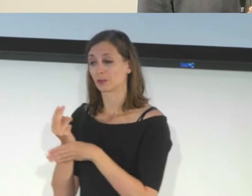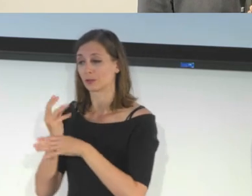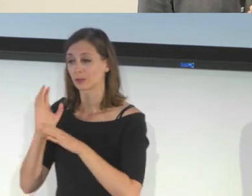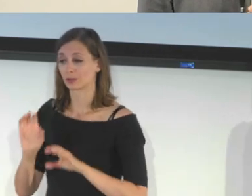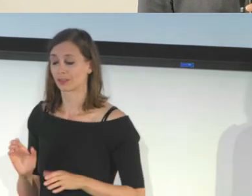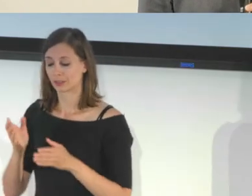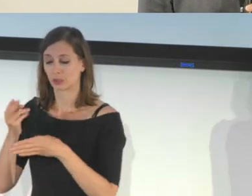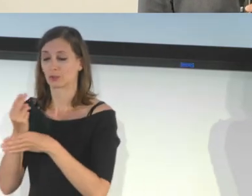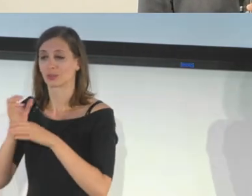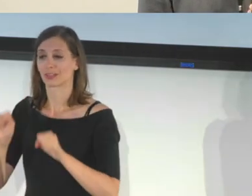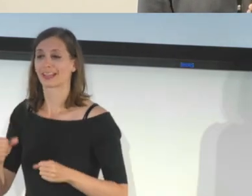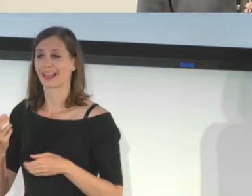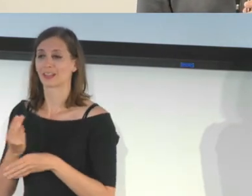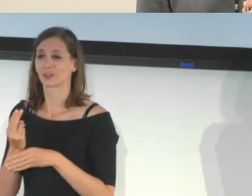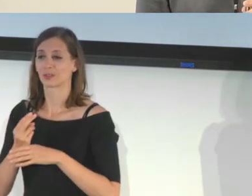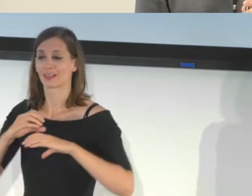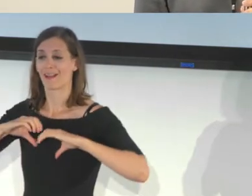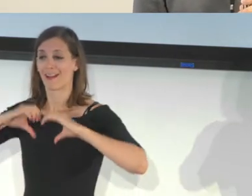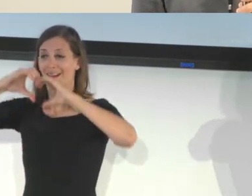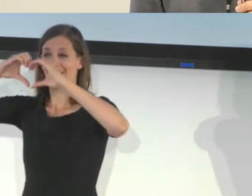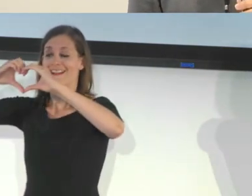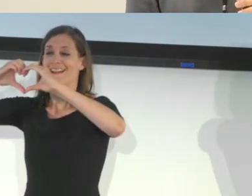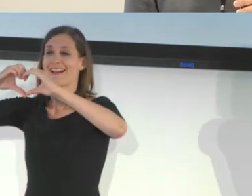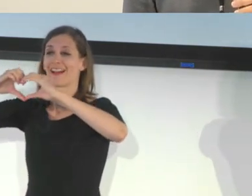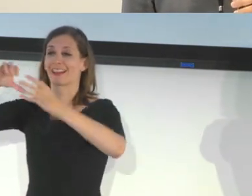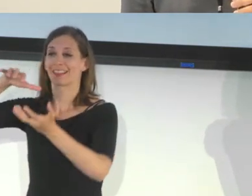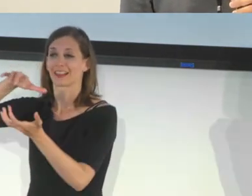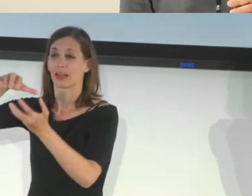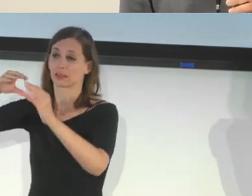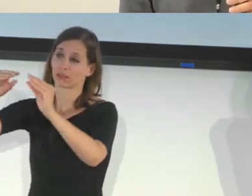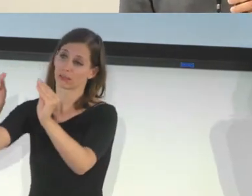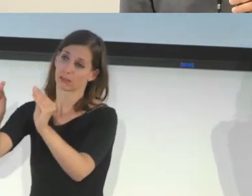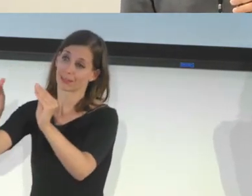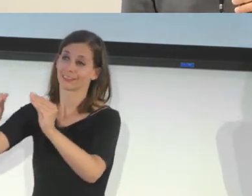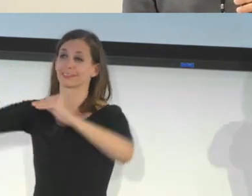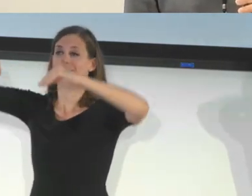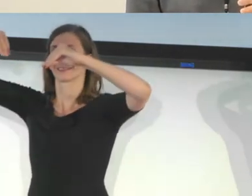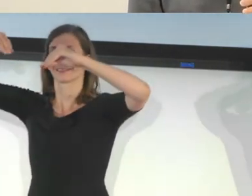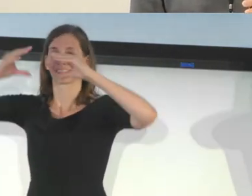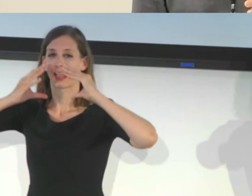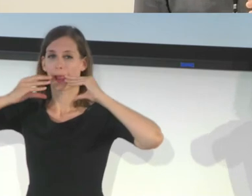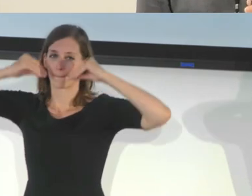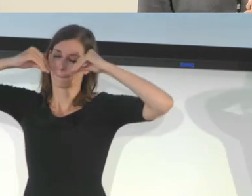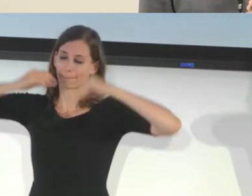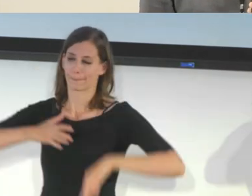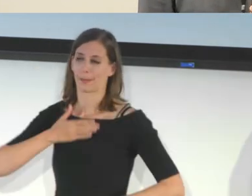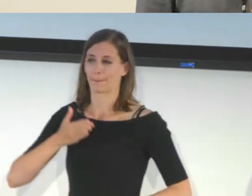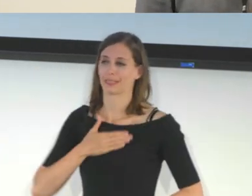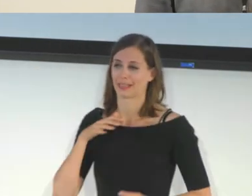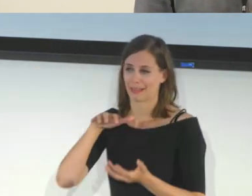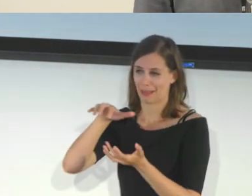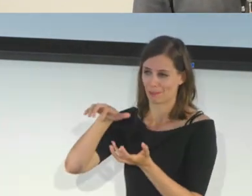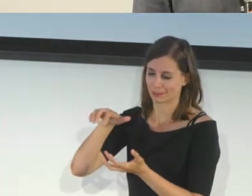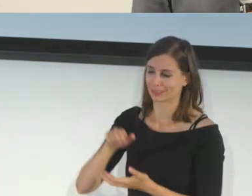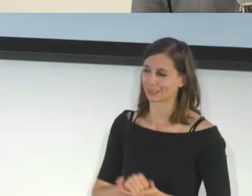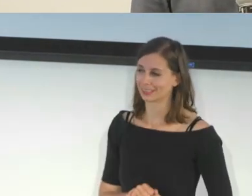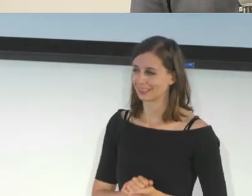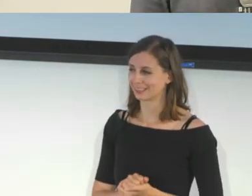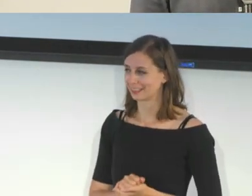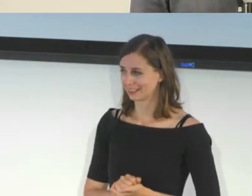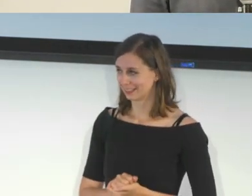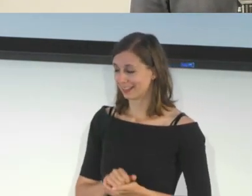Vision Pro headset and turn the frowning clouds into happy clouds. The challenge is that experience is not